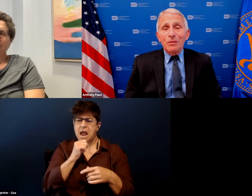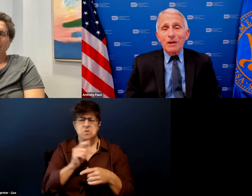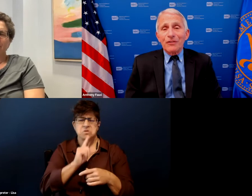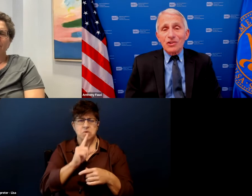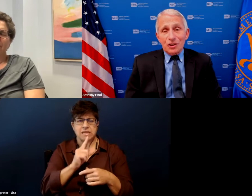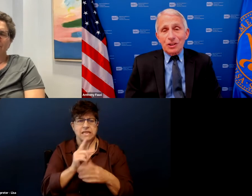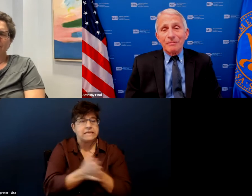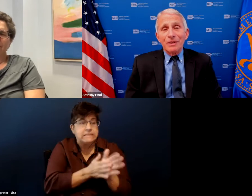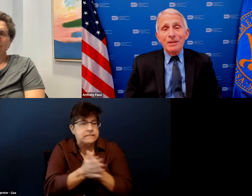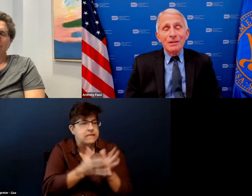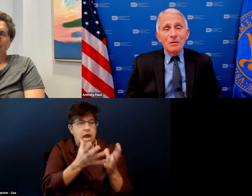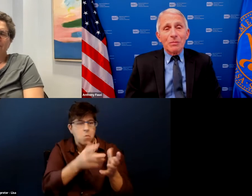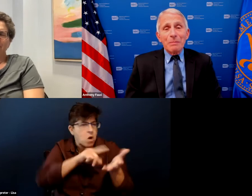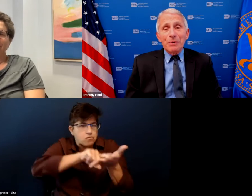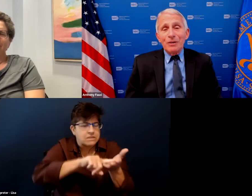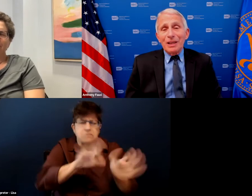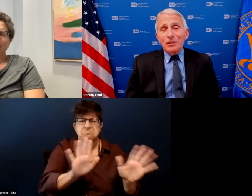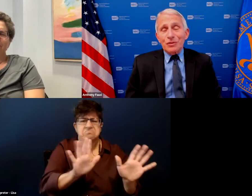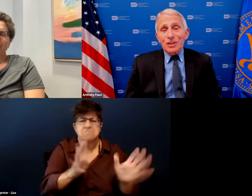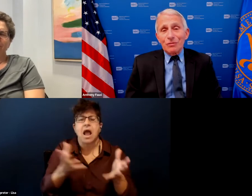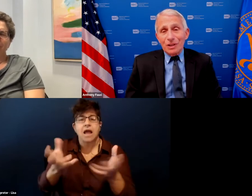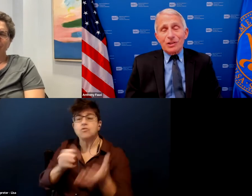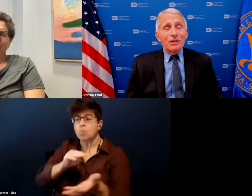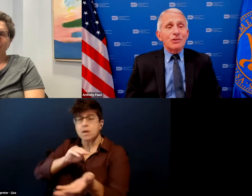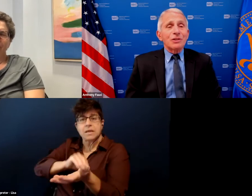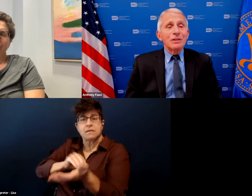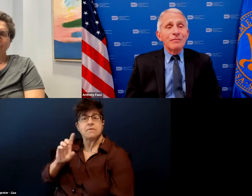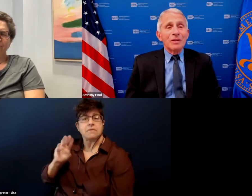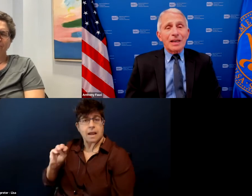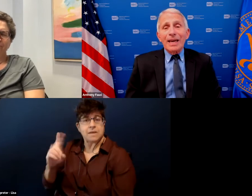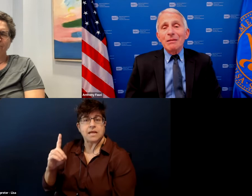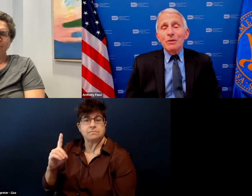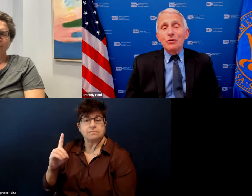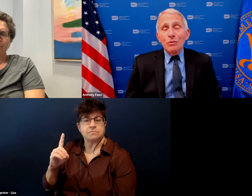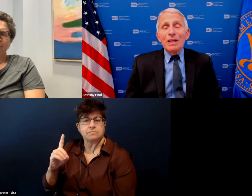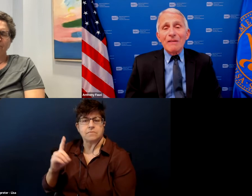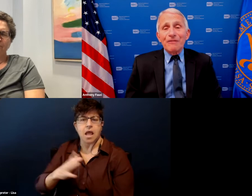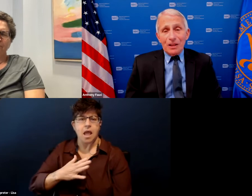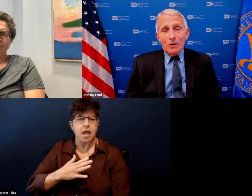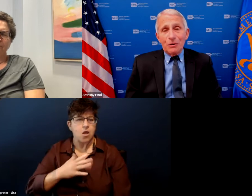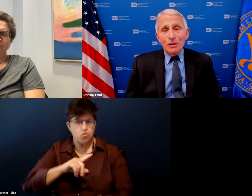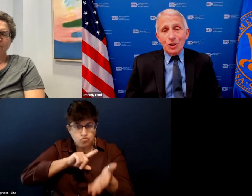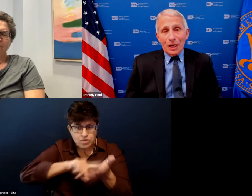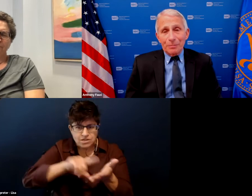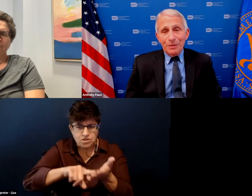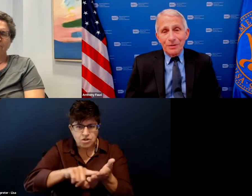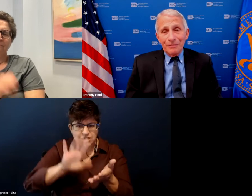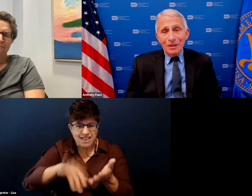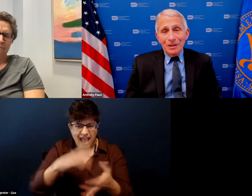just wanted to be a physician my burning interest in research came during a fellowship